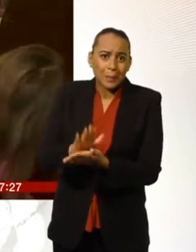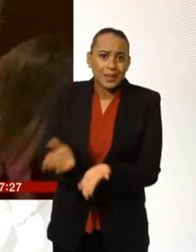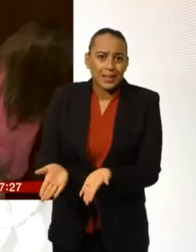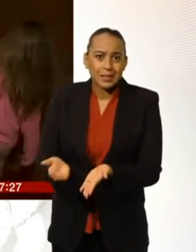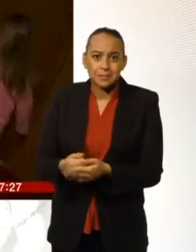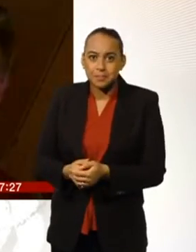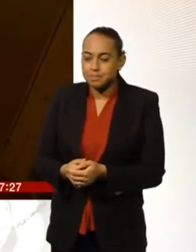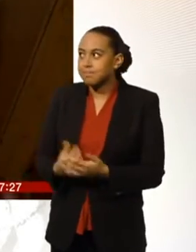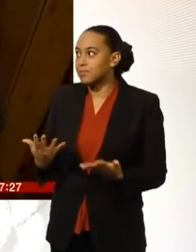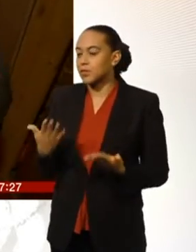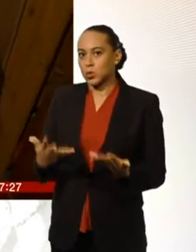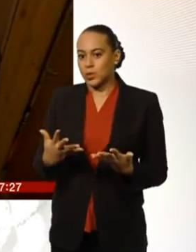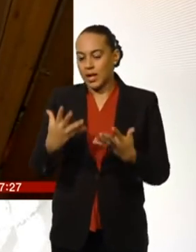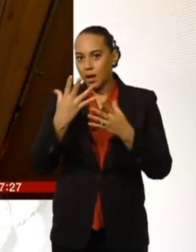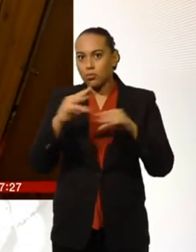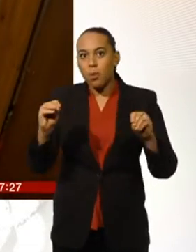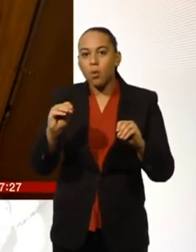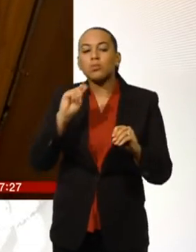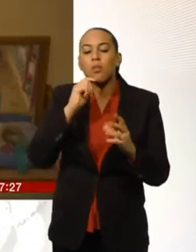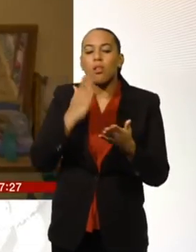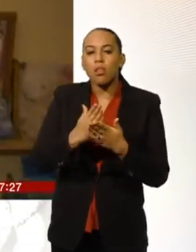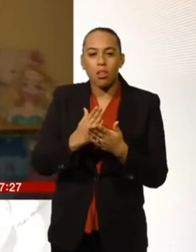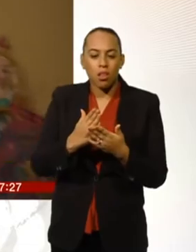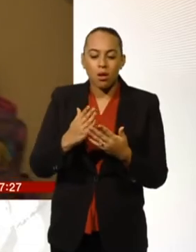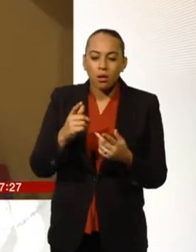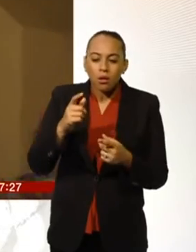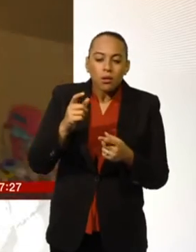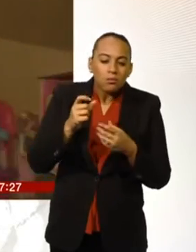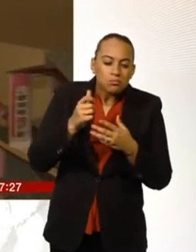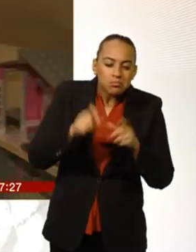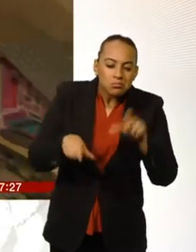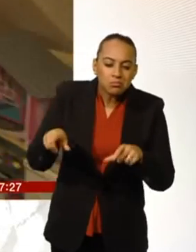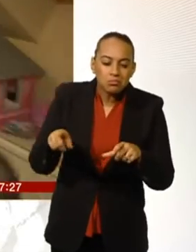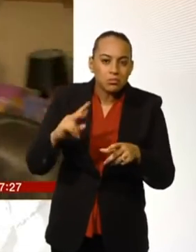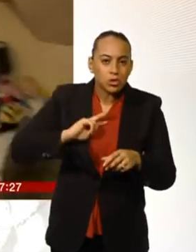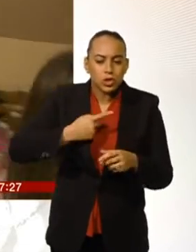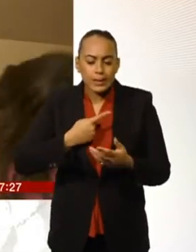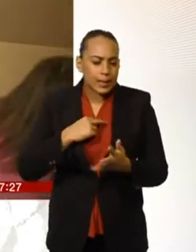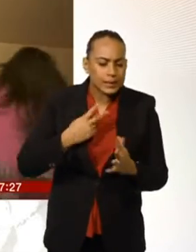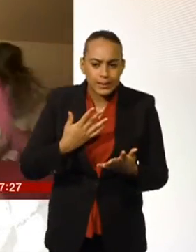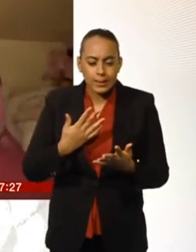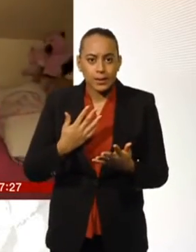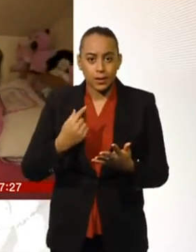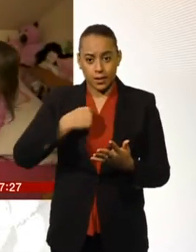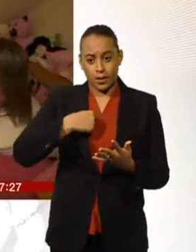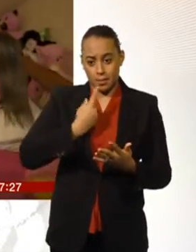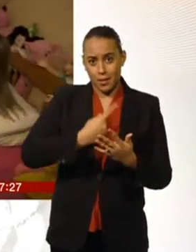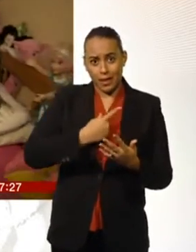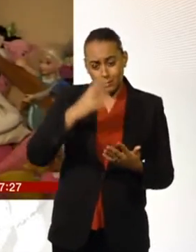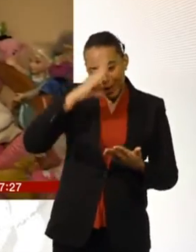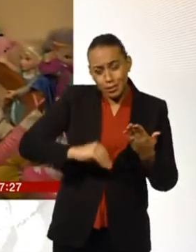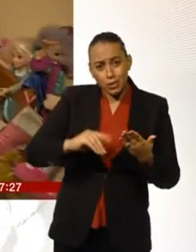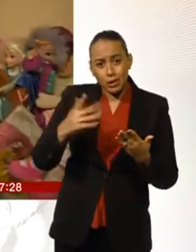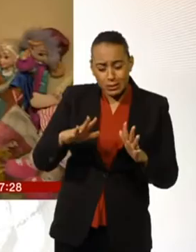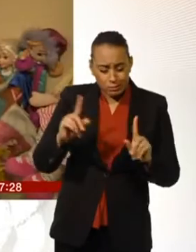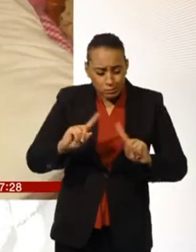people who might suffer as a result of their gender identity. As a child, I used to dread getting out of bed in the morning. But being with Danny, I see a